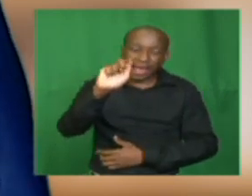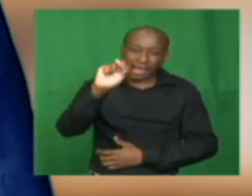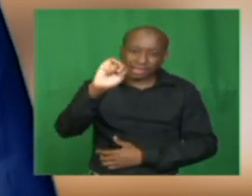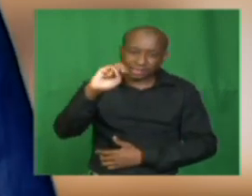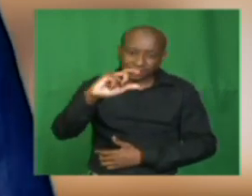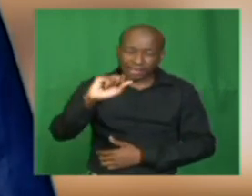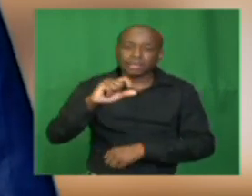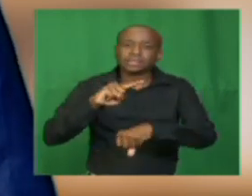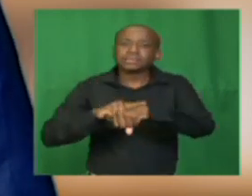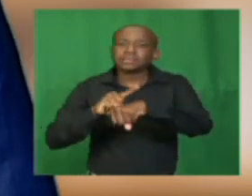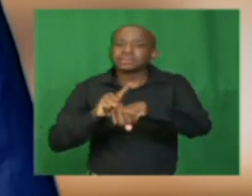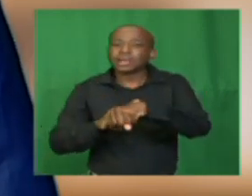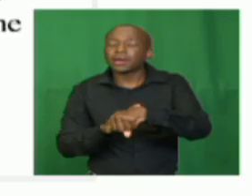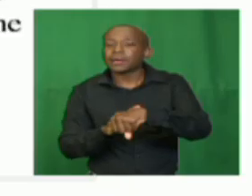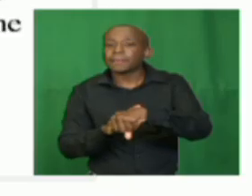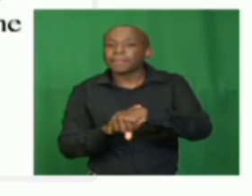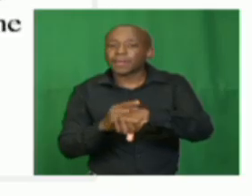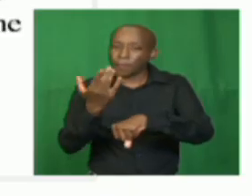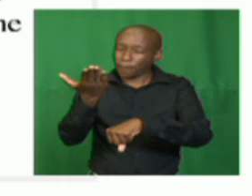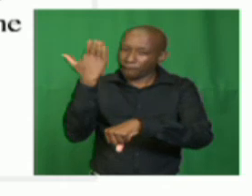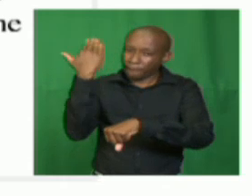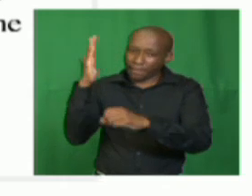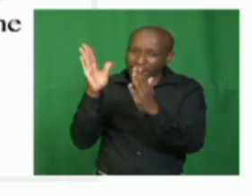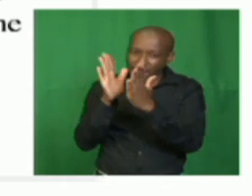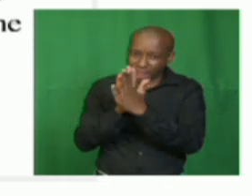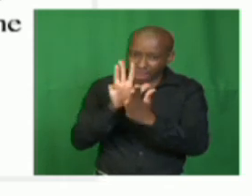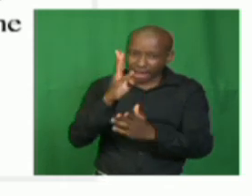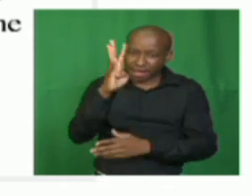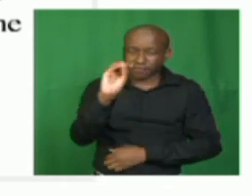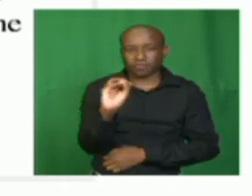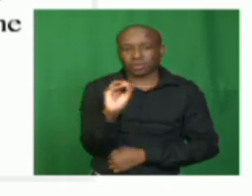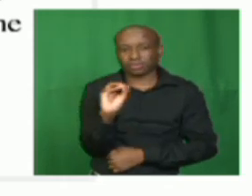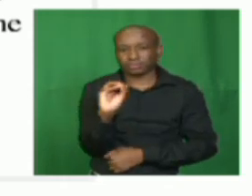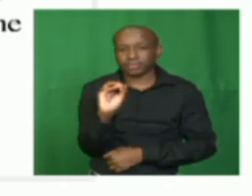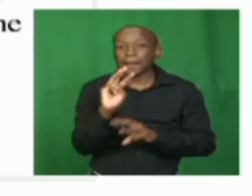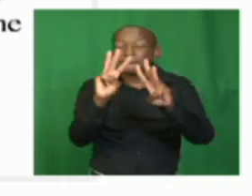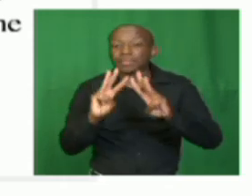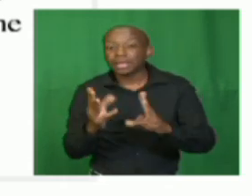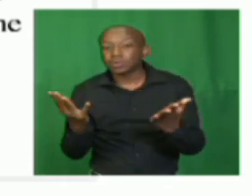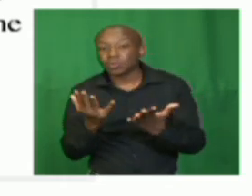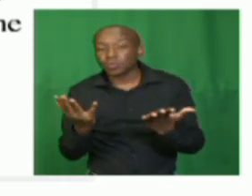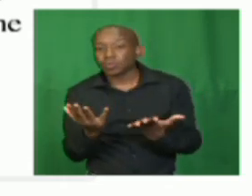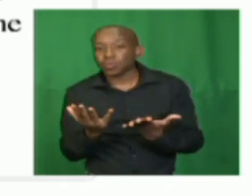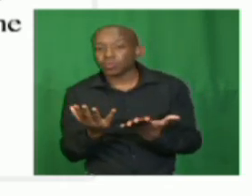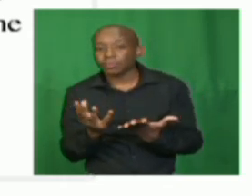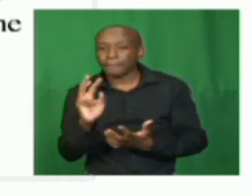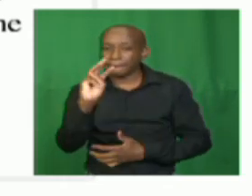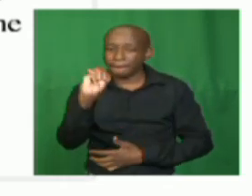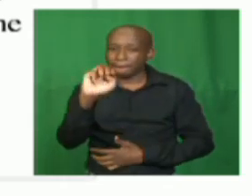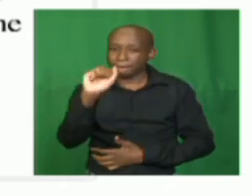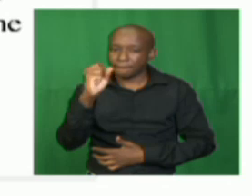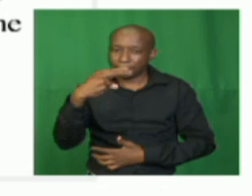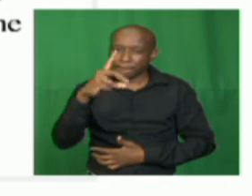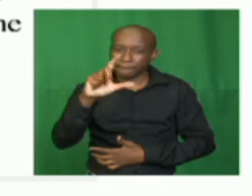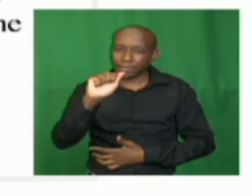Time was in the 1940s. The place, Malatini.